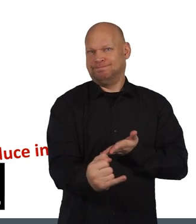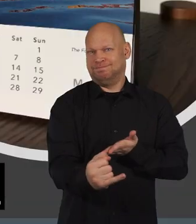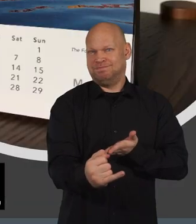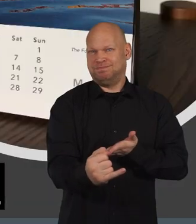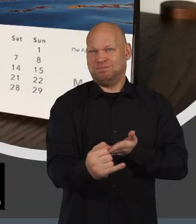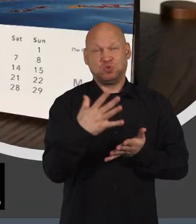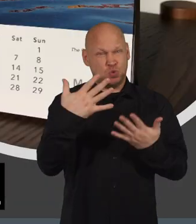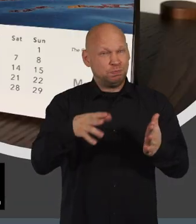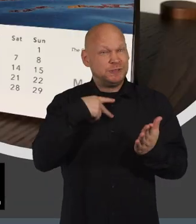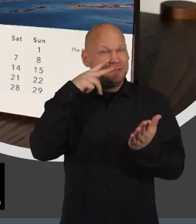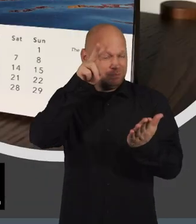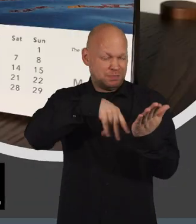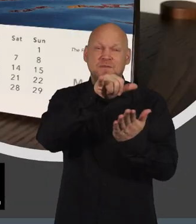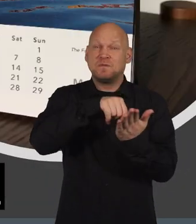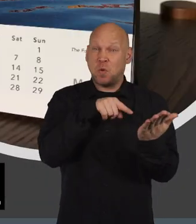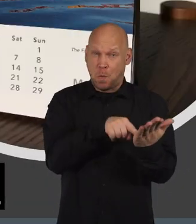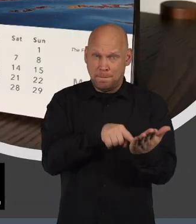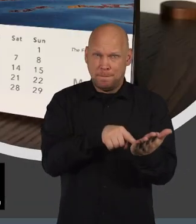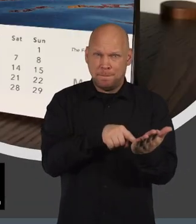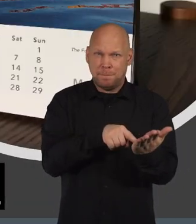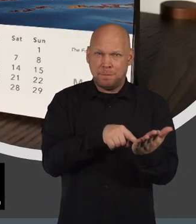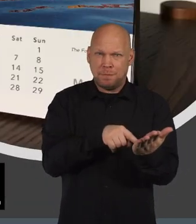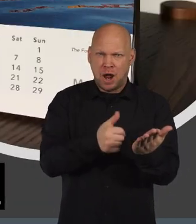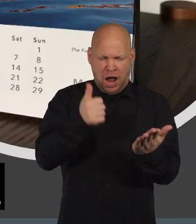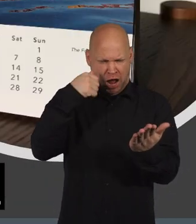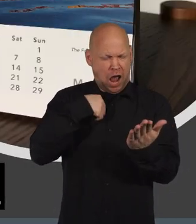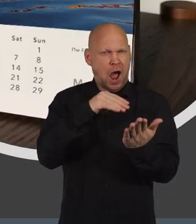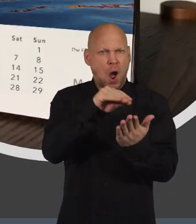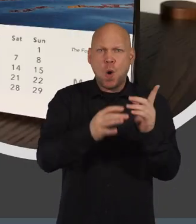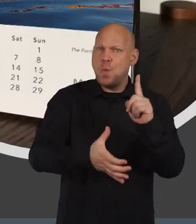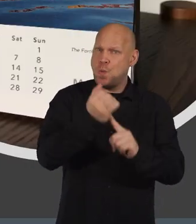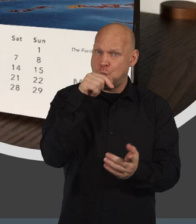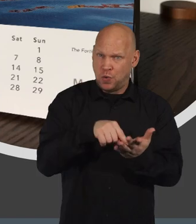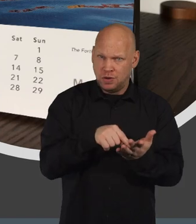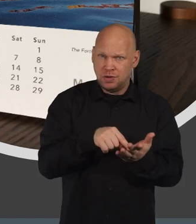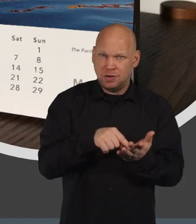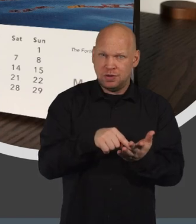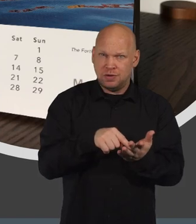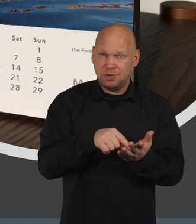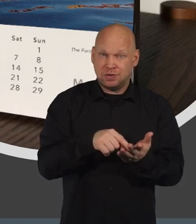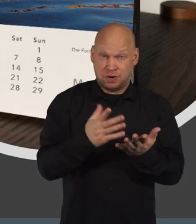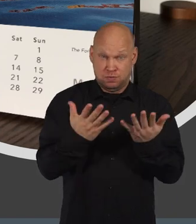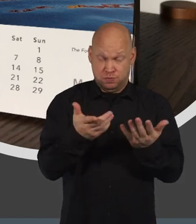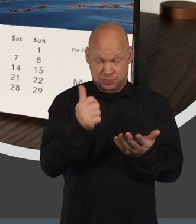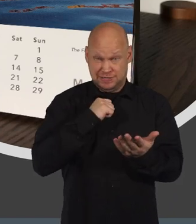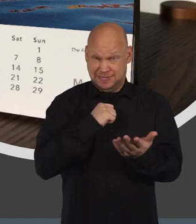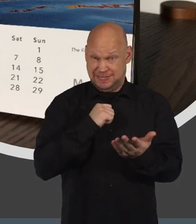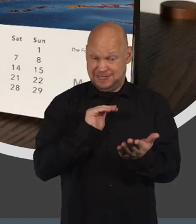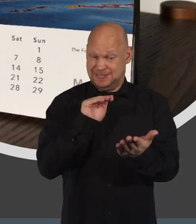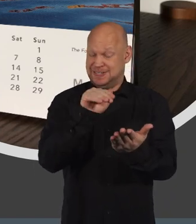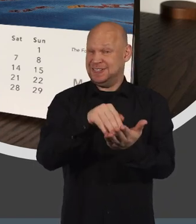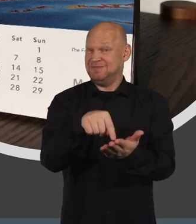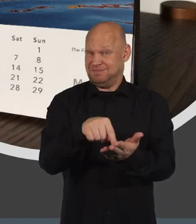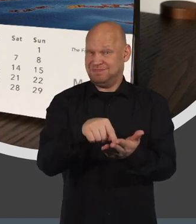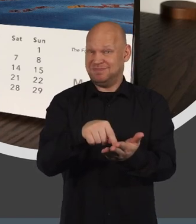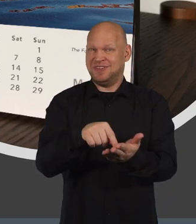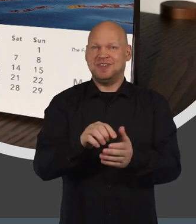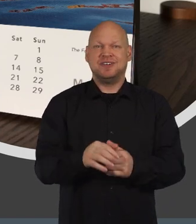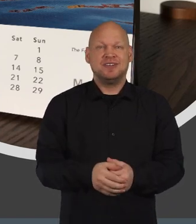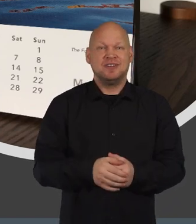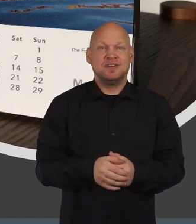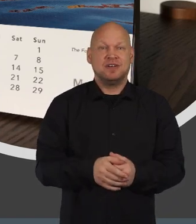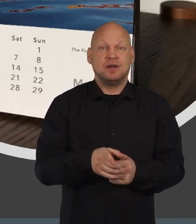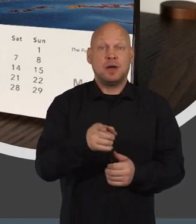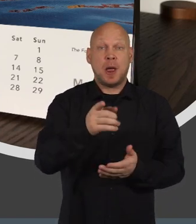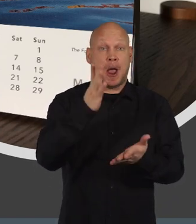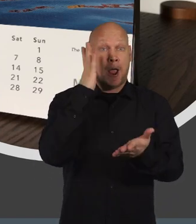So we've looked at the form and learned about how to word an outcome. So you're pretty much there. But